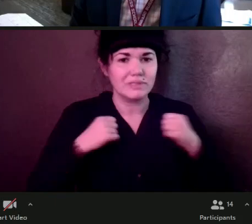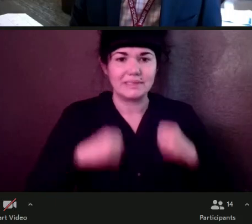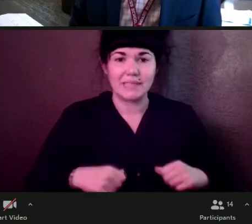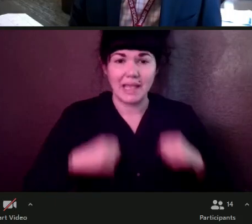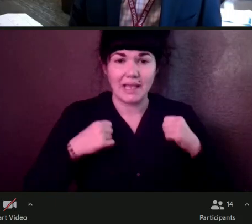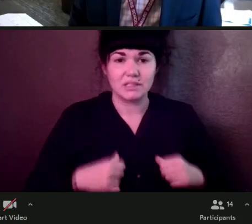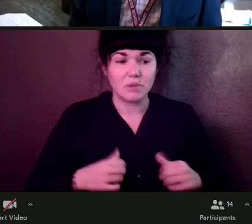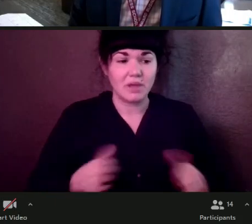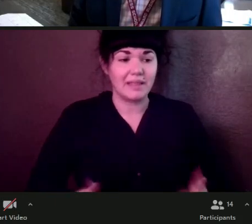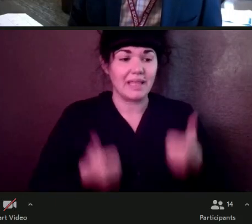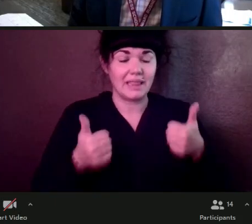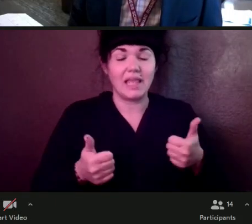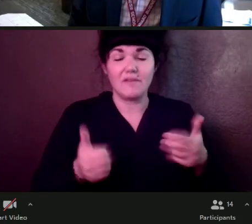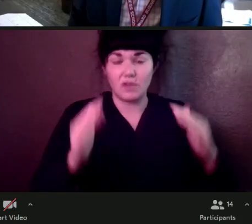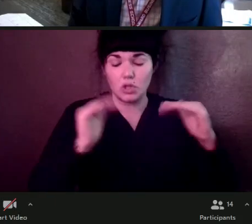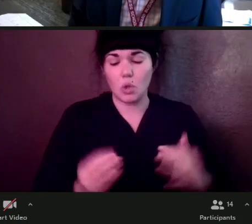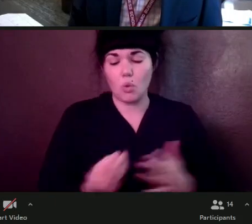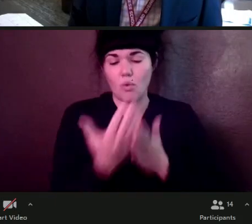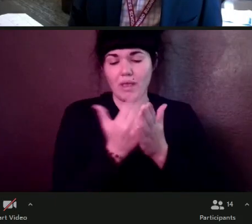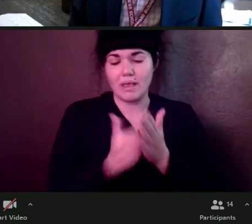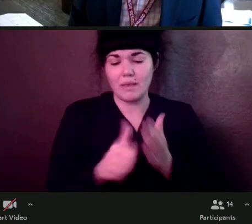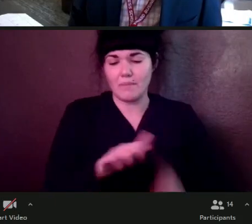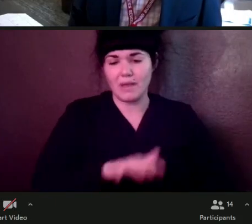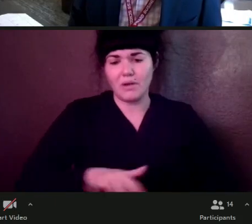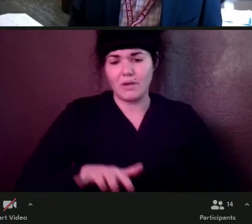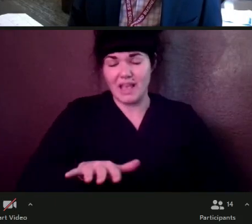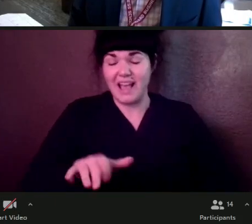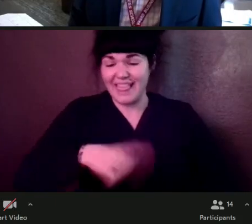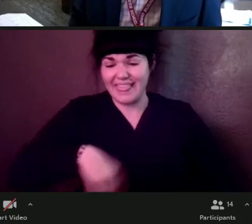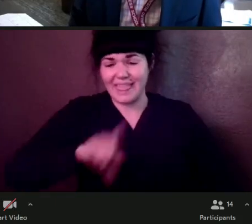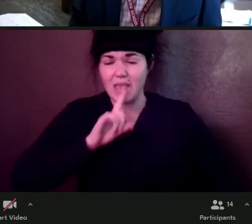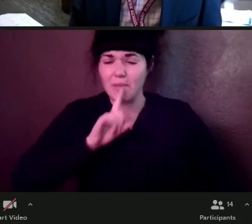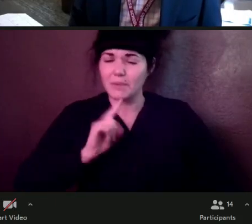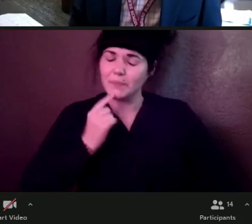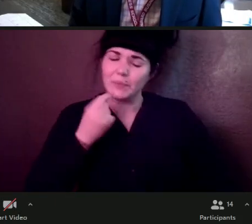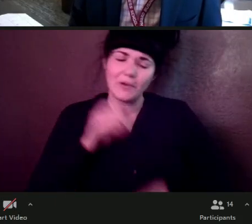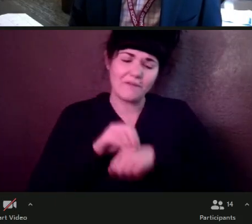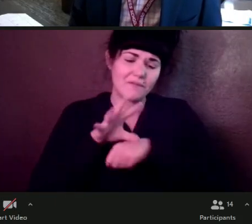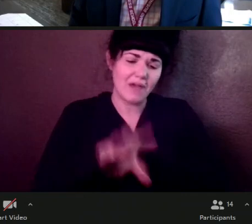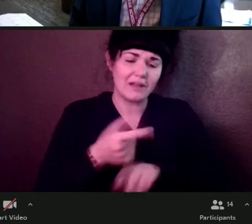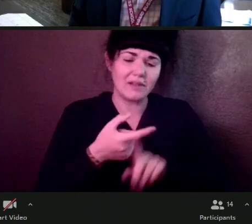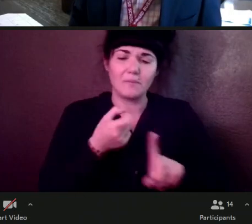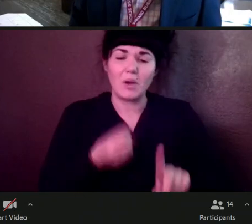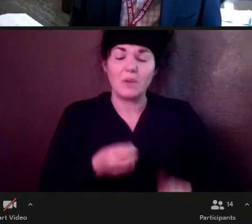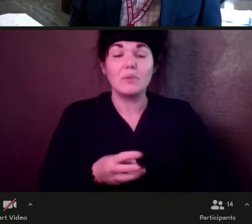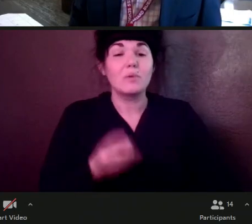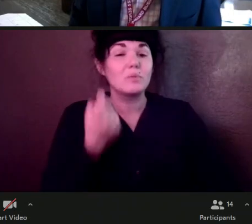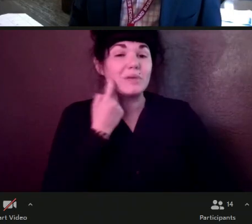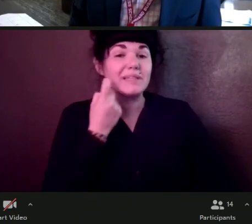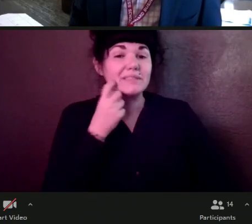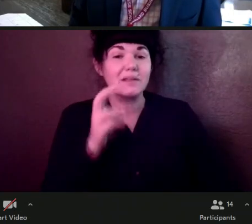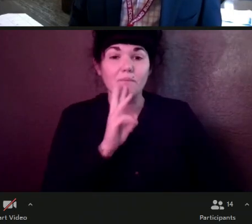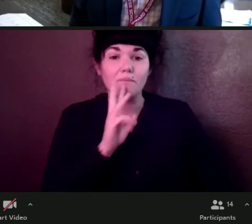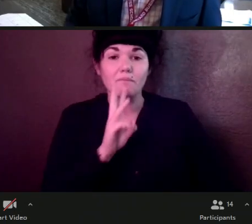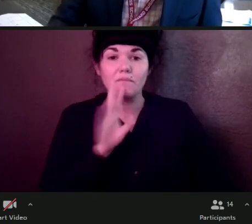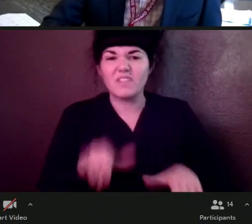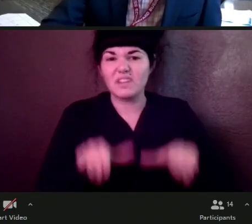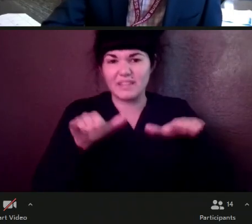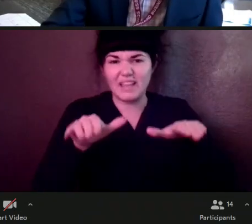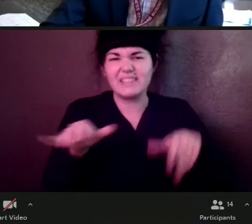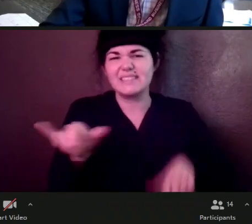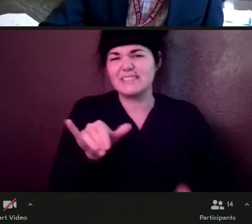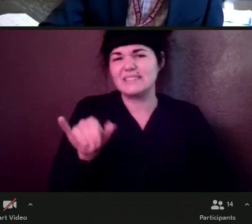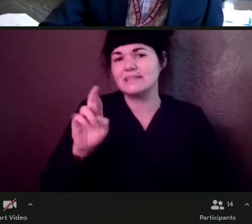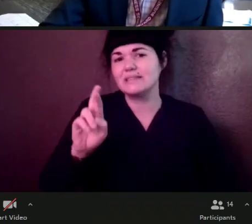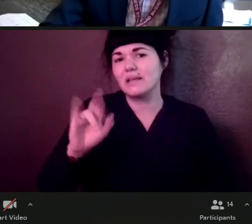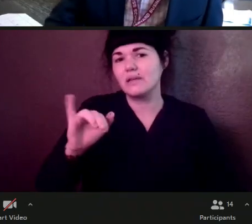been impacted by the recent flooding multiple times, similar to what Brooke shared. Um, but I would like to know what folks